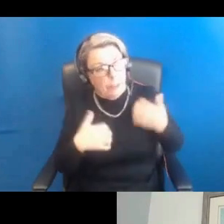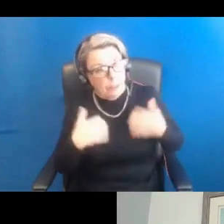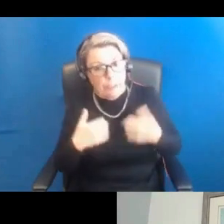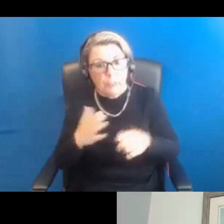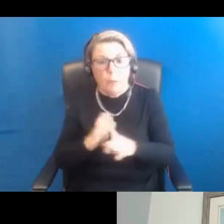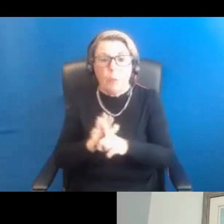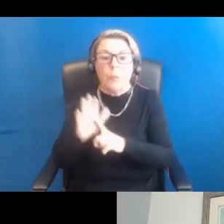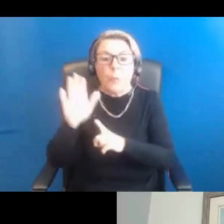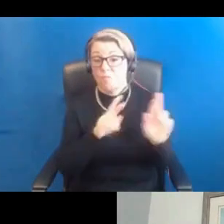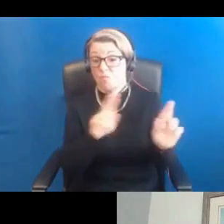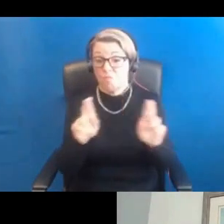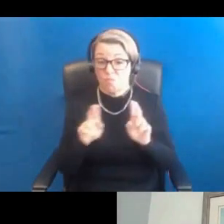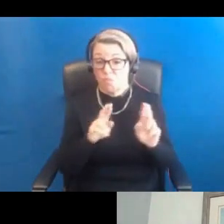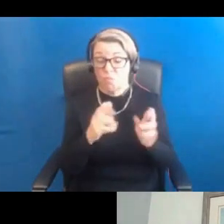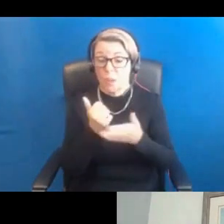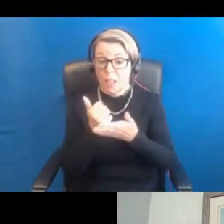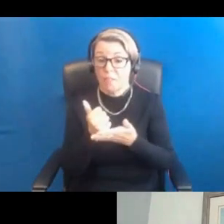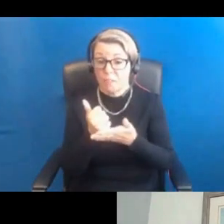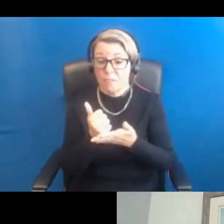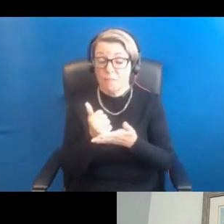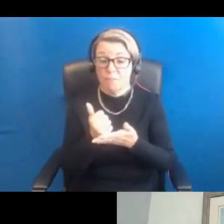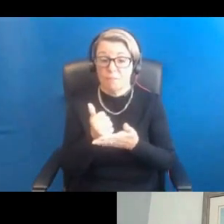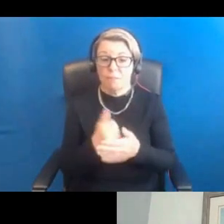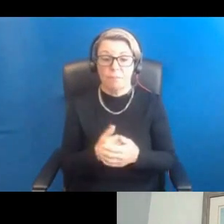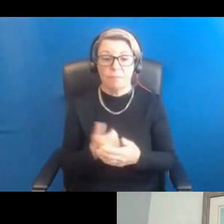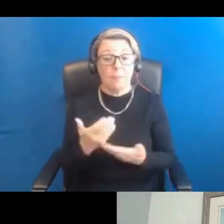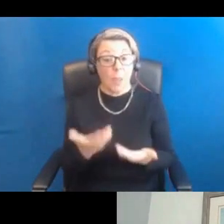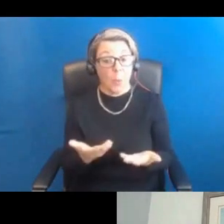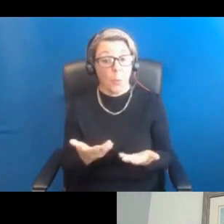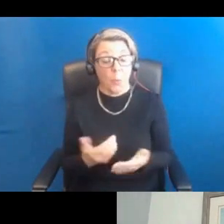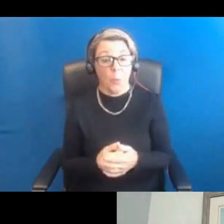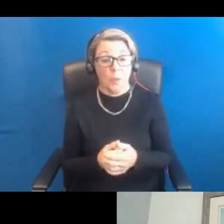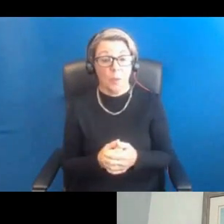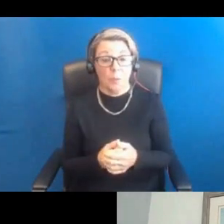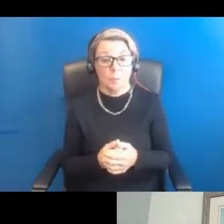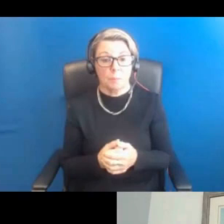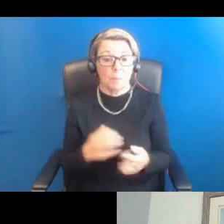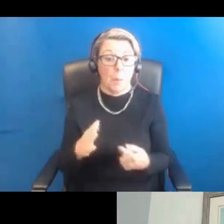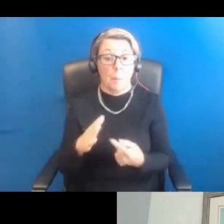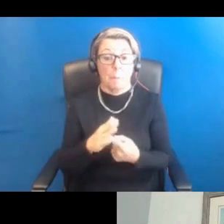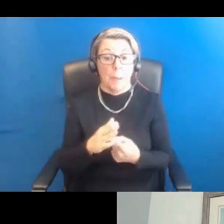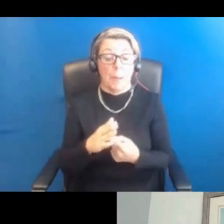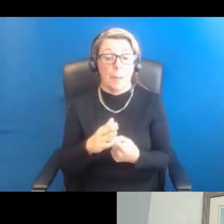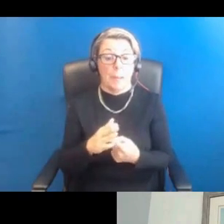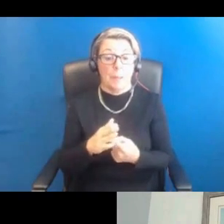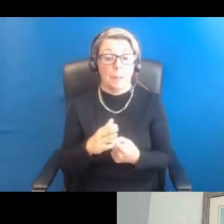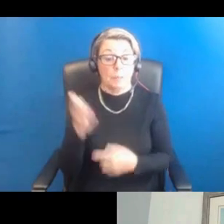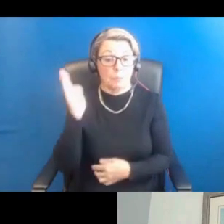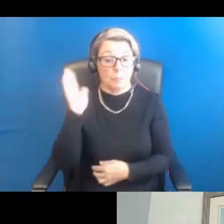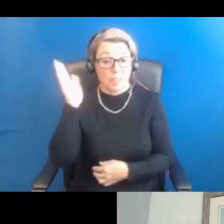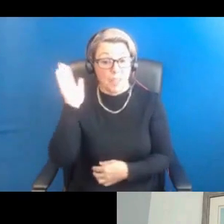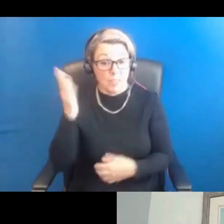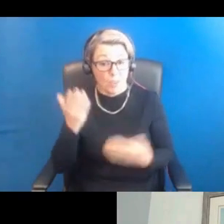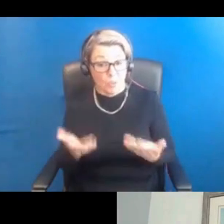meetings. So now to our main speaker today. Well, we've got two really